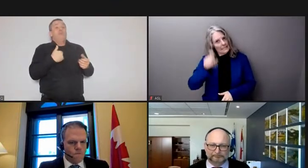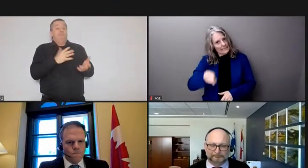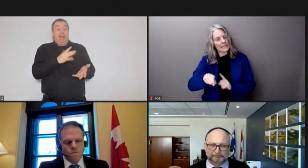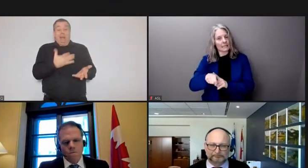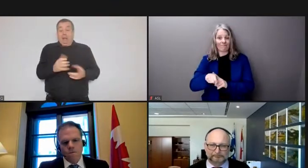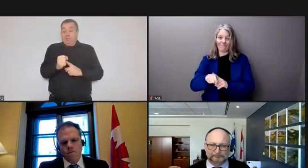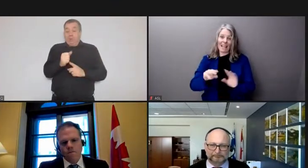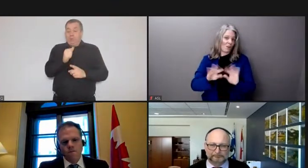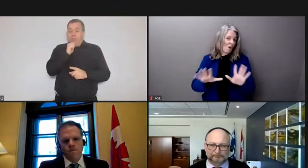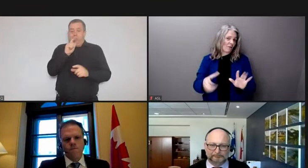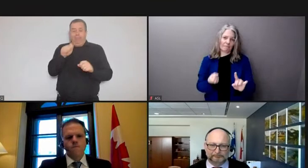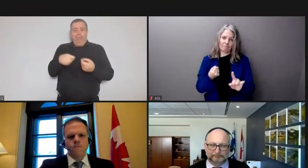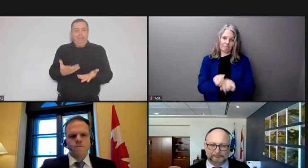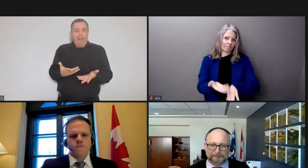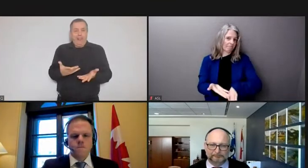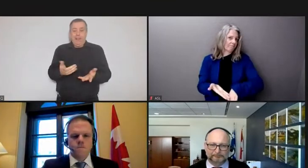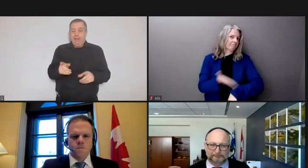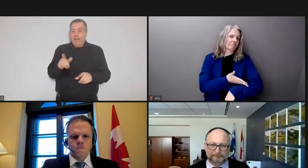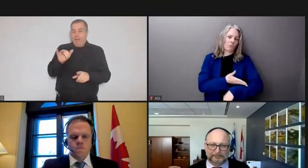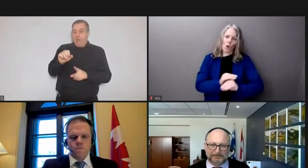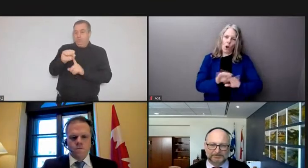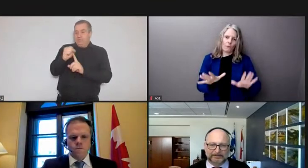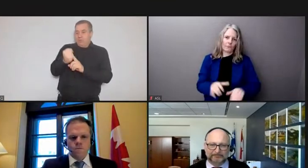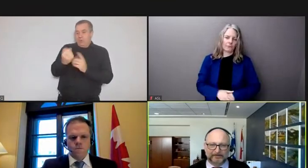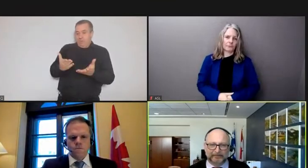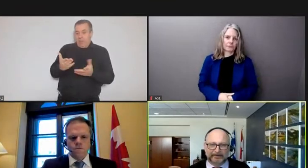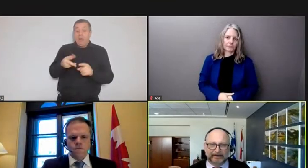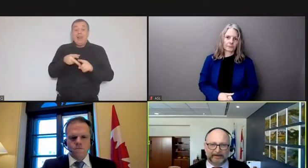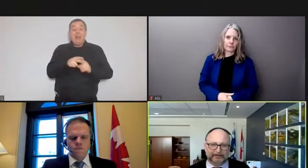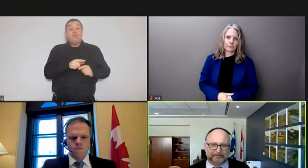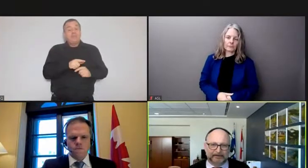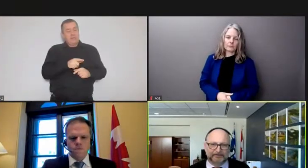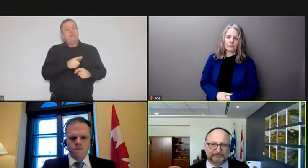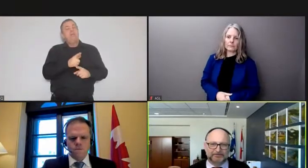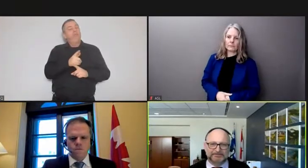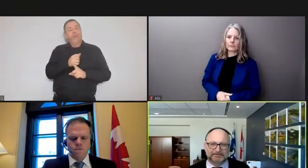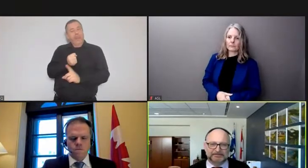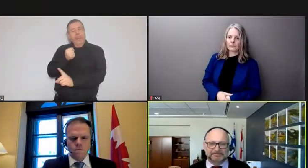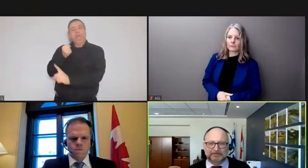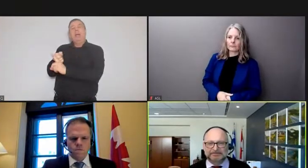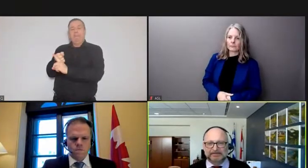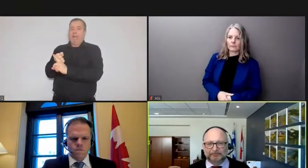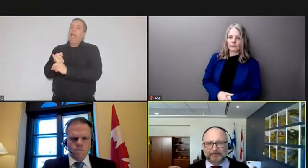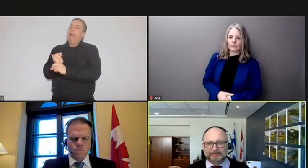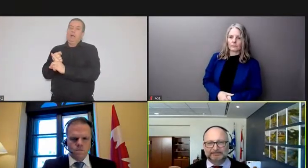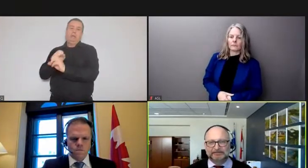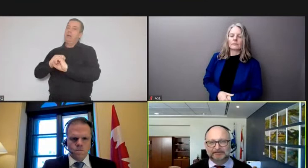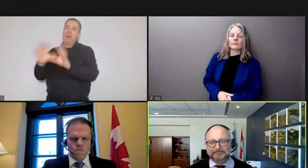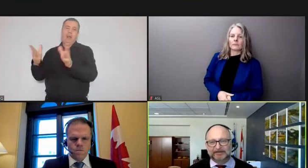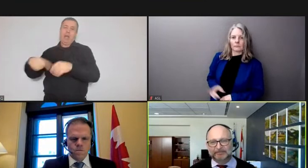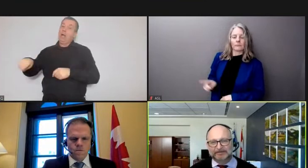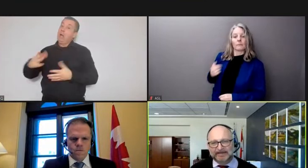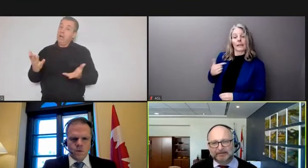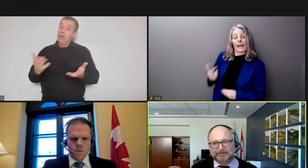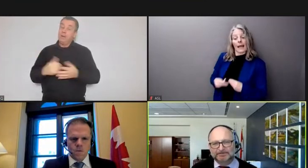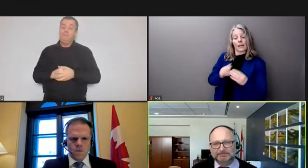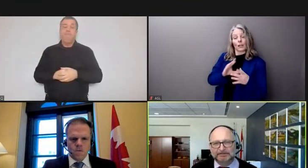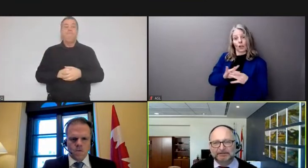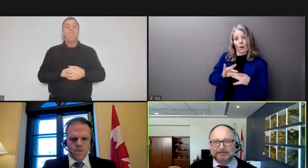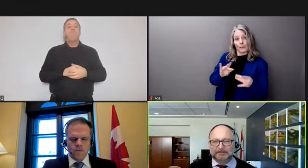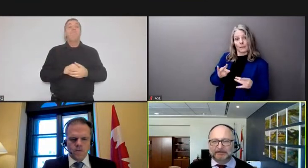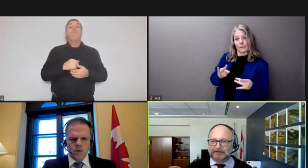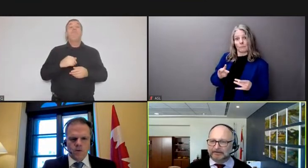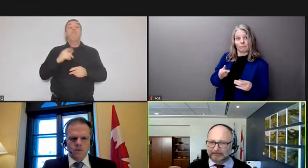impact Doc if I might add individual citizens always have a right if they've been damaged